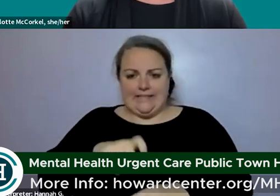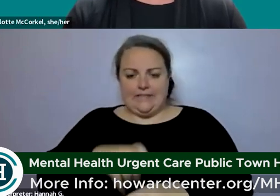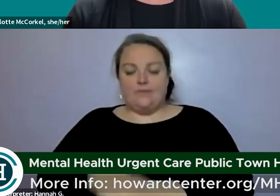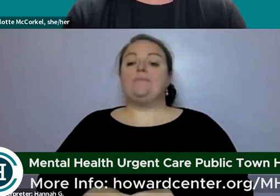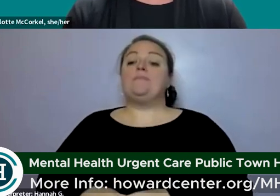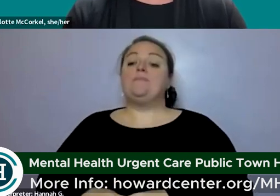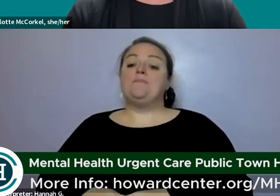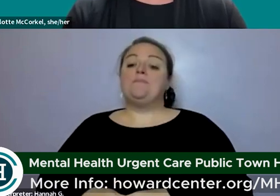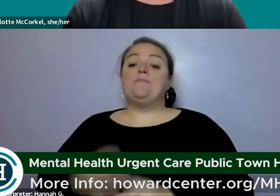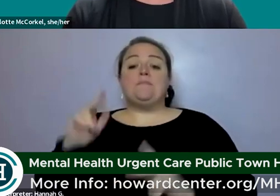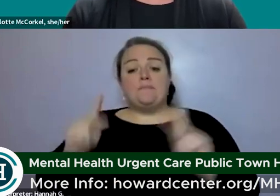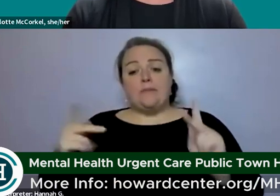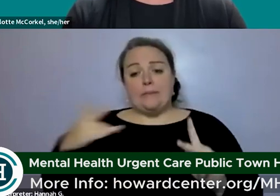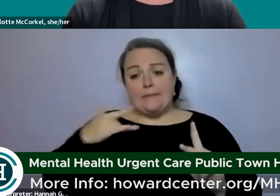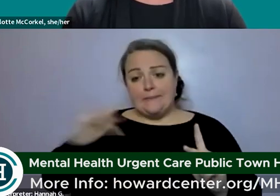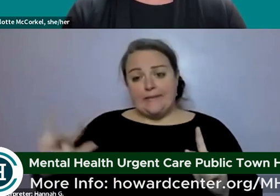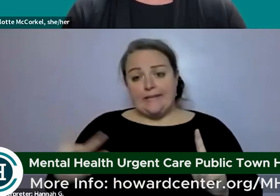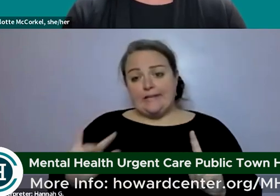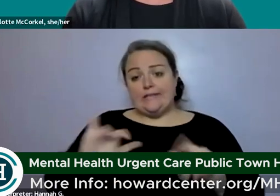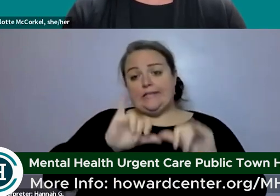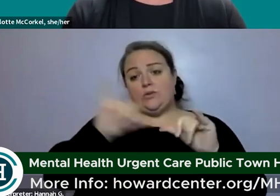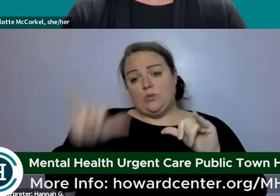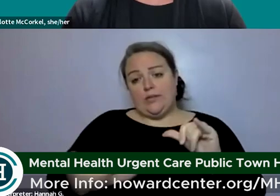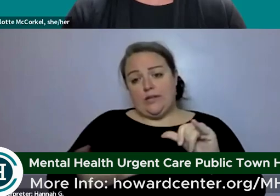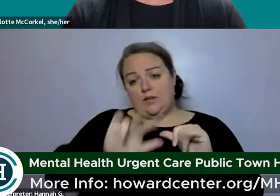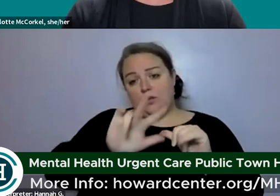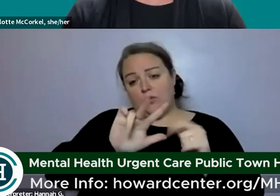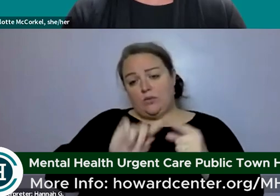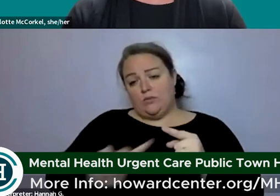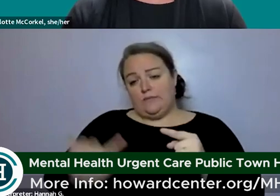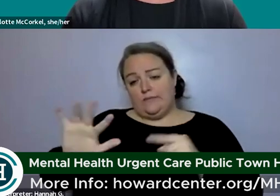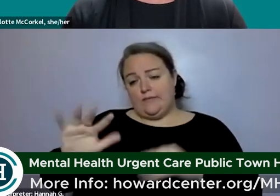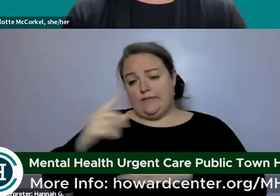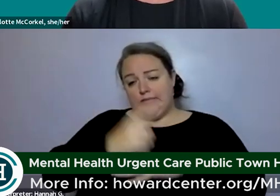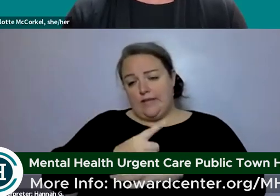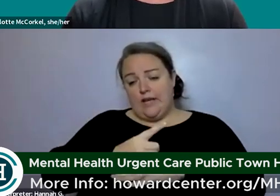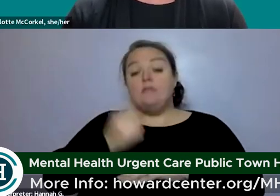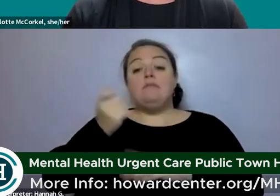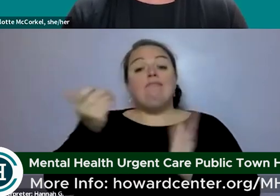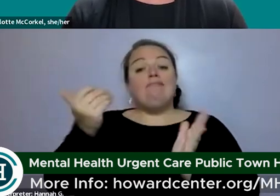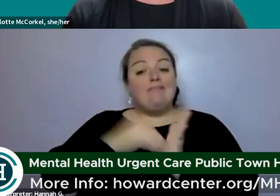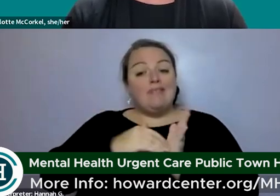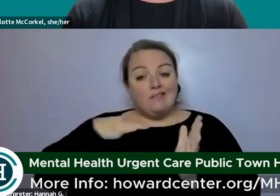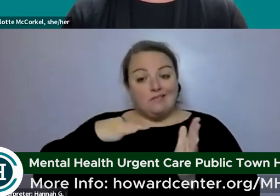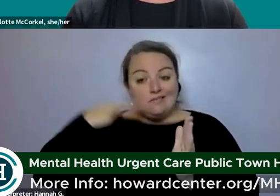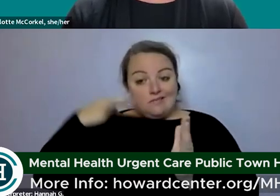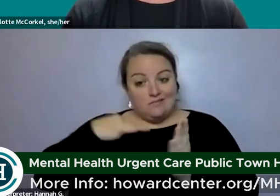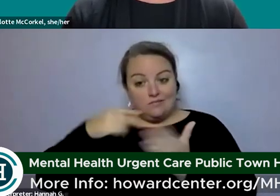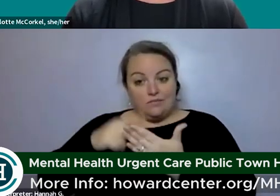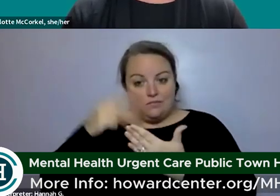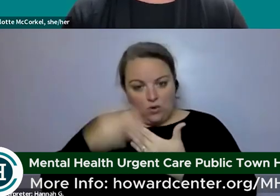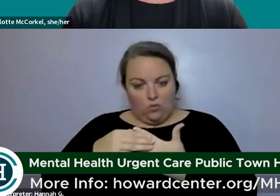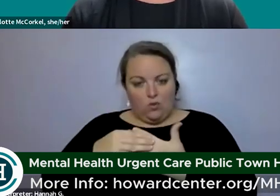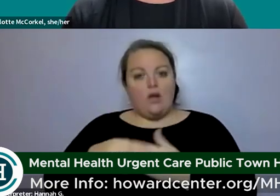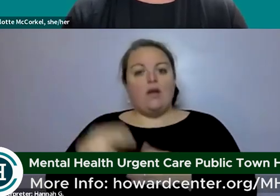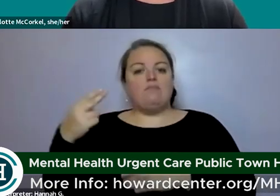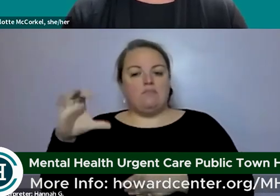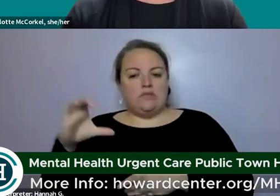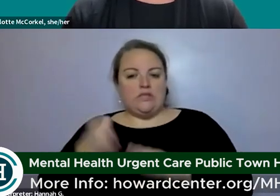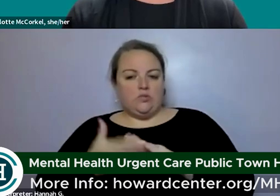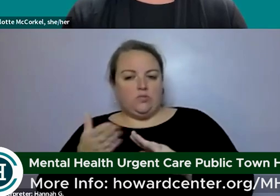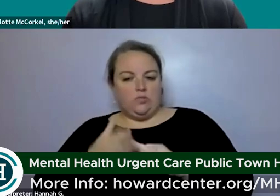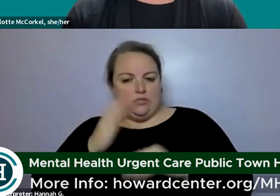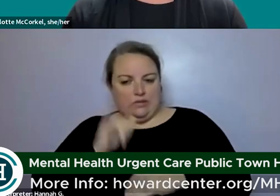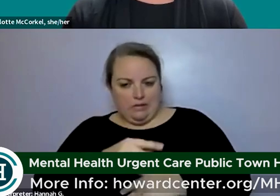are there from about three to five days it's a voluntary program run by howard center and so right now